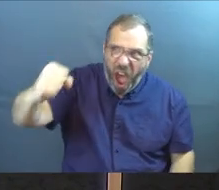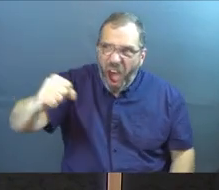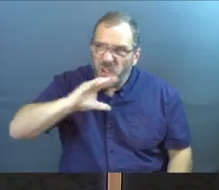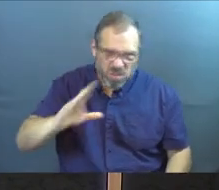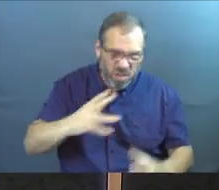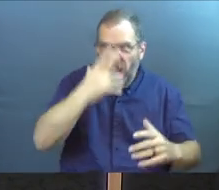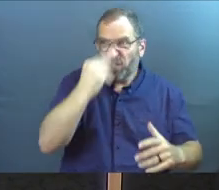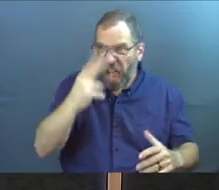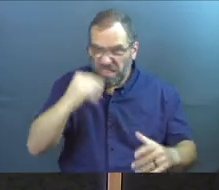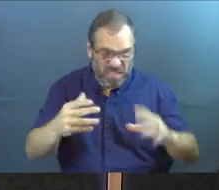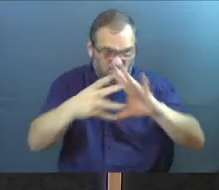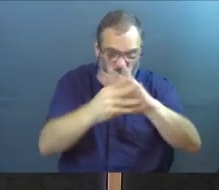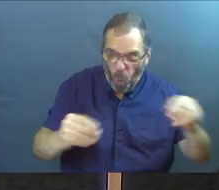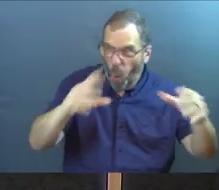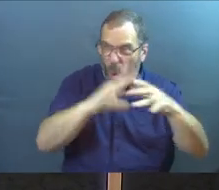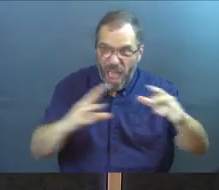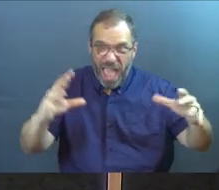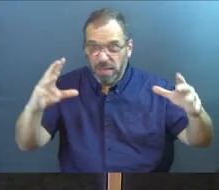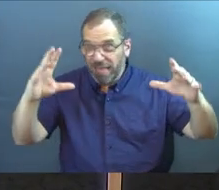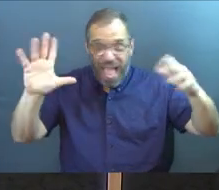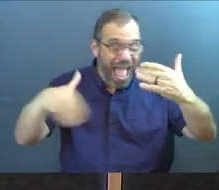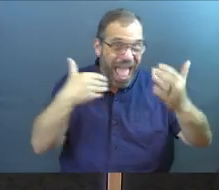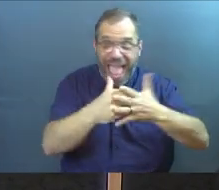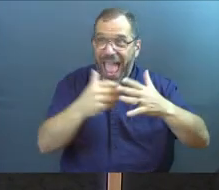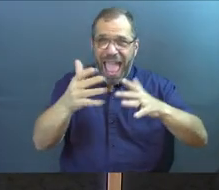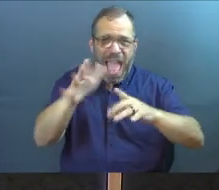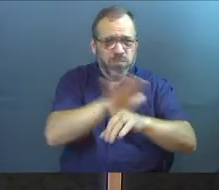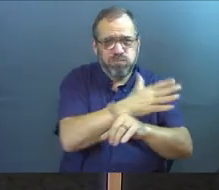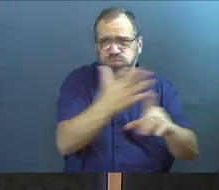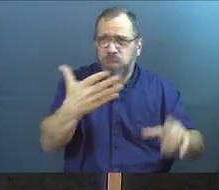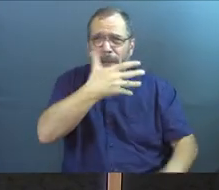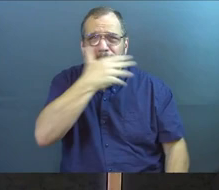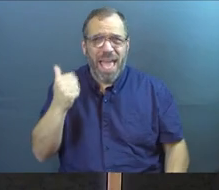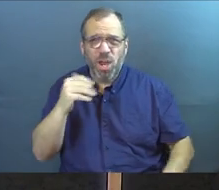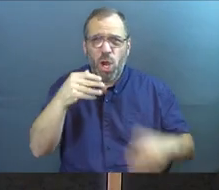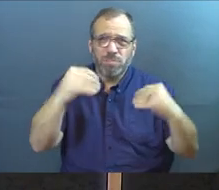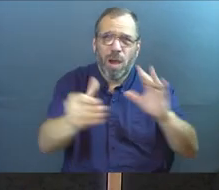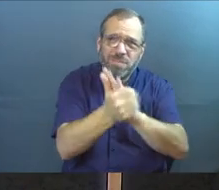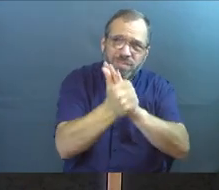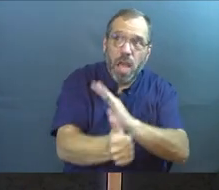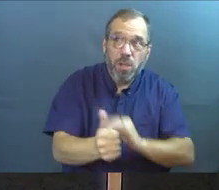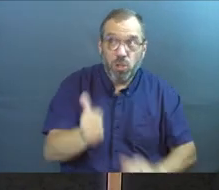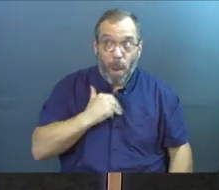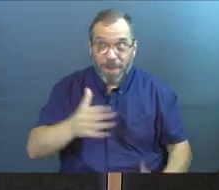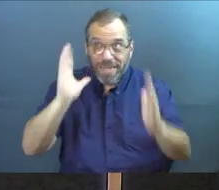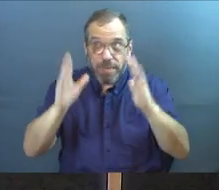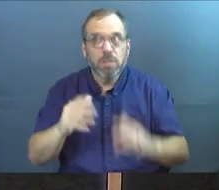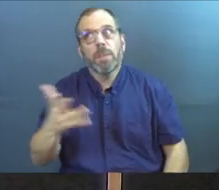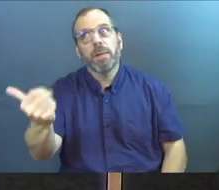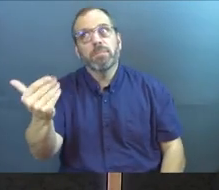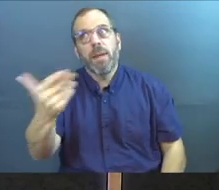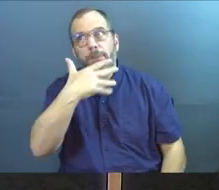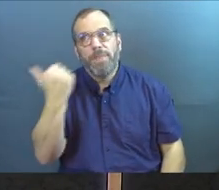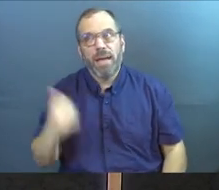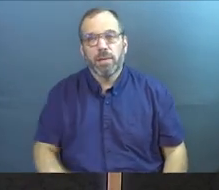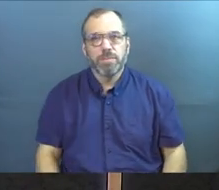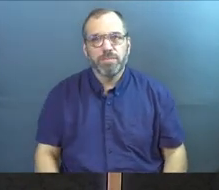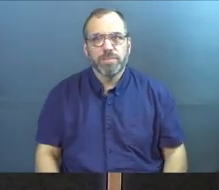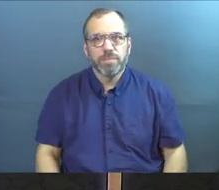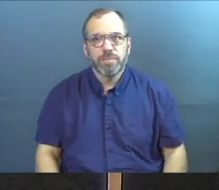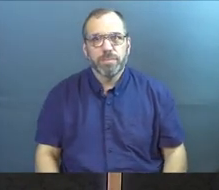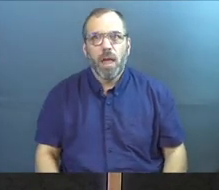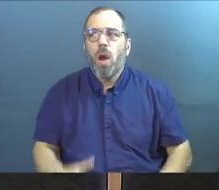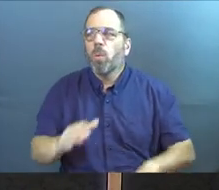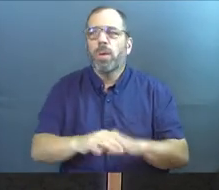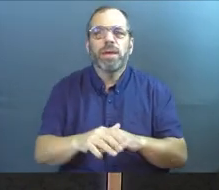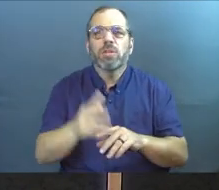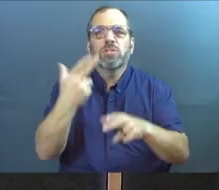them to speak with color and volume and savvy and better marketing if you want my attention. We want them to come with a